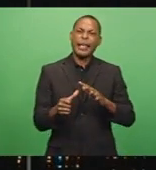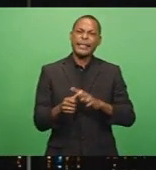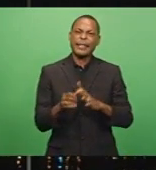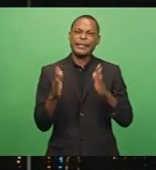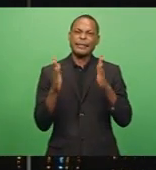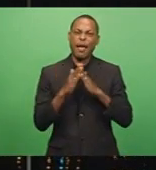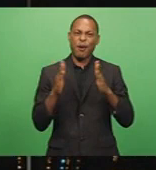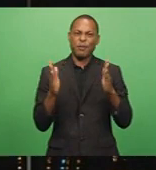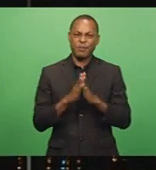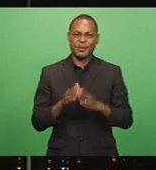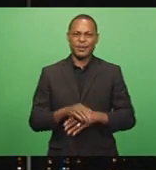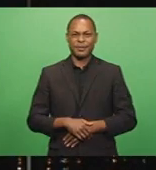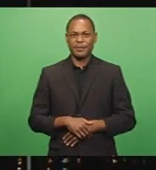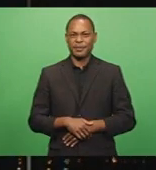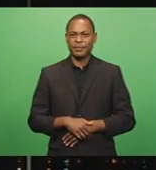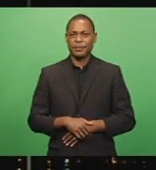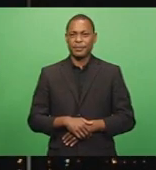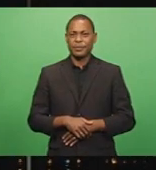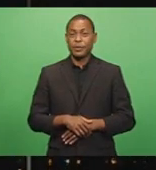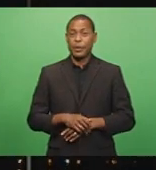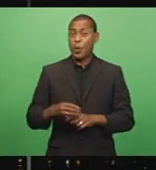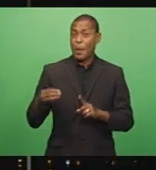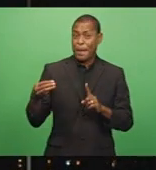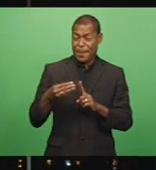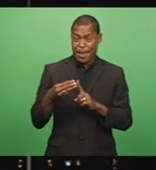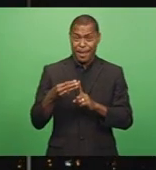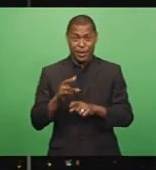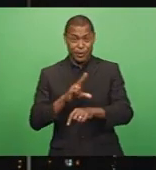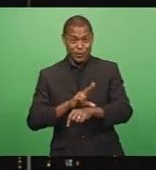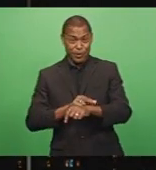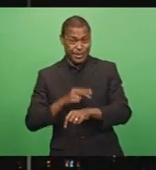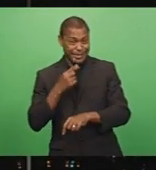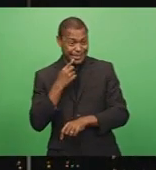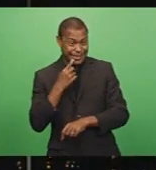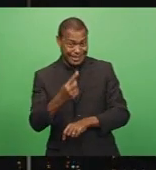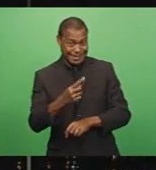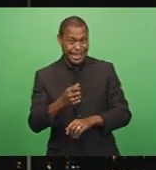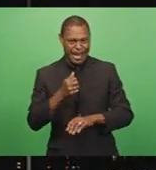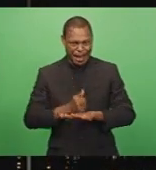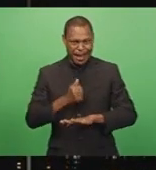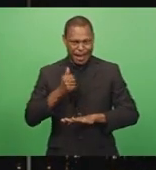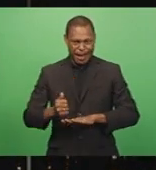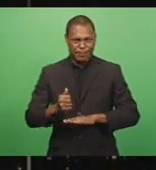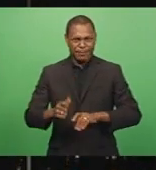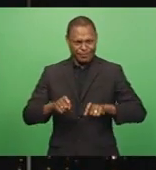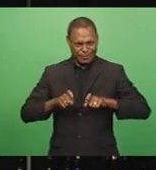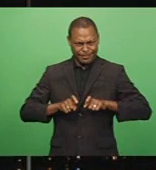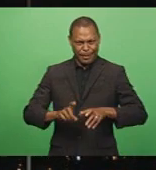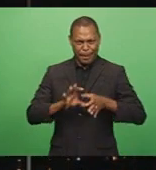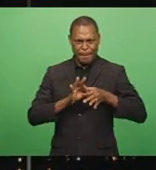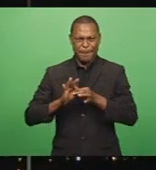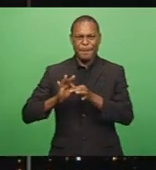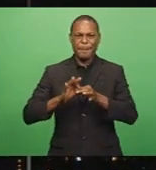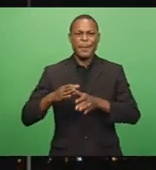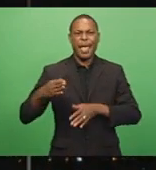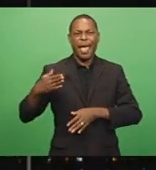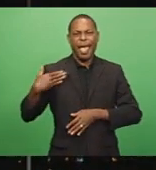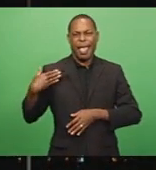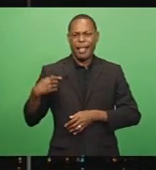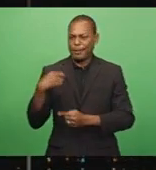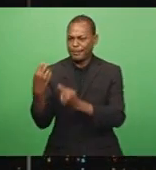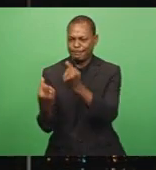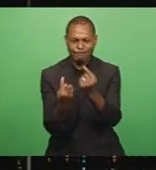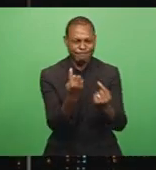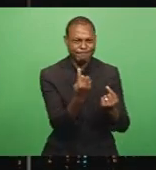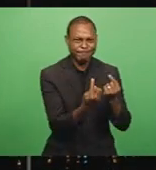Surgical Registrar Dr. Sela Komaembole says the government remains committed to improving the health and well-being of every